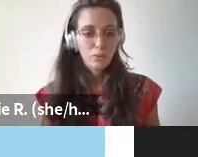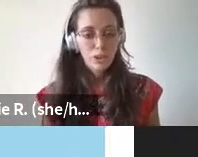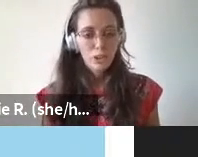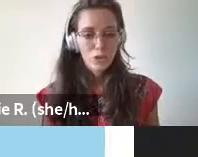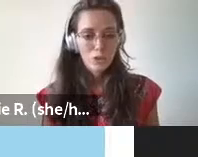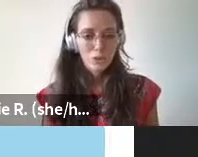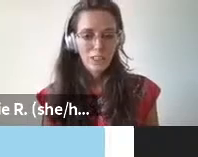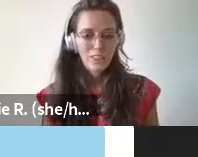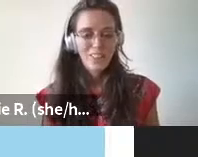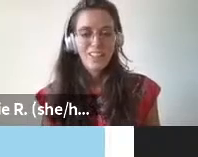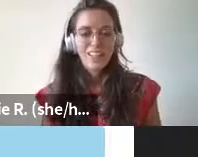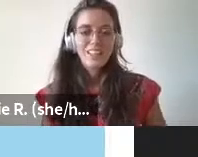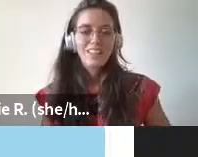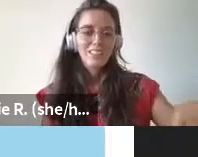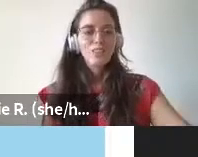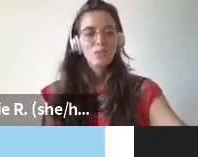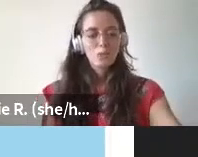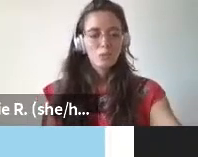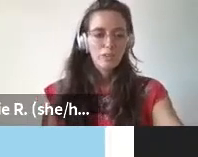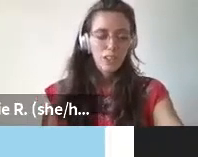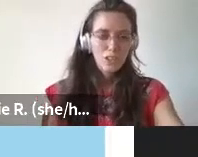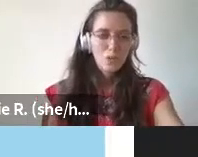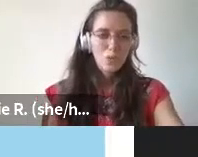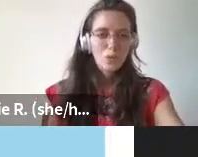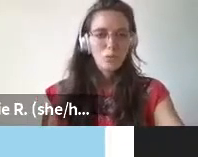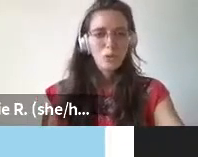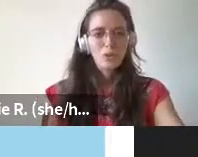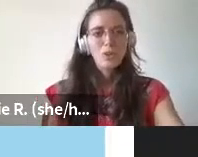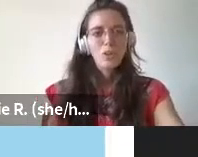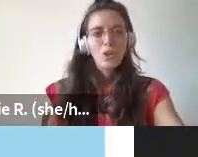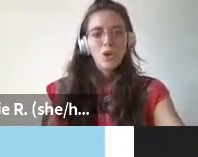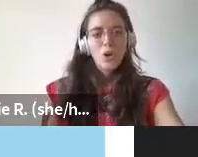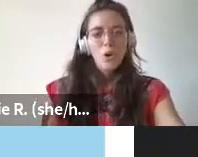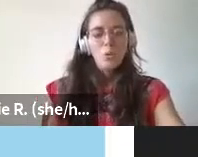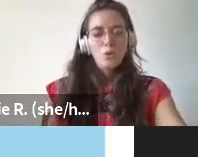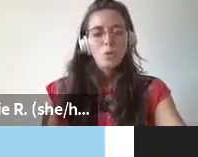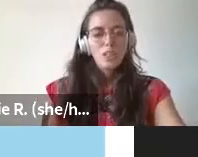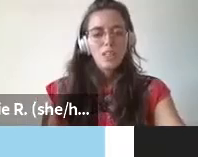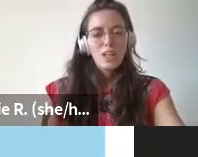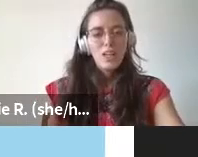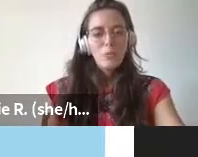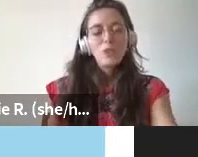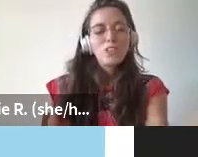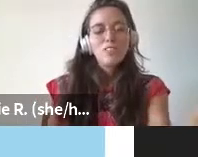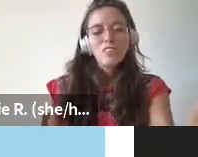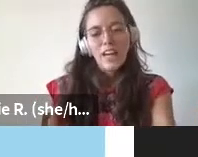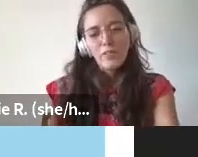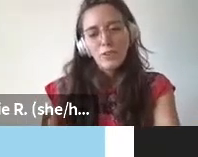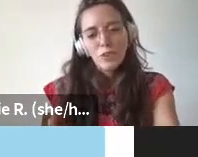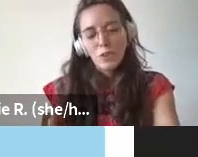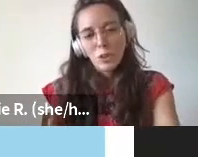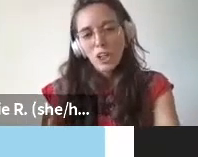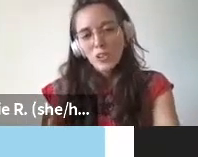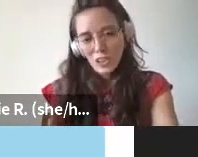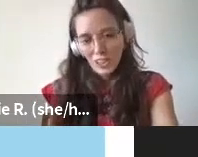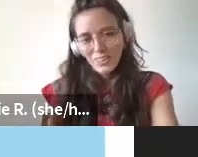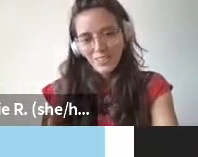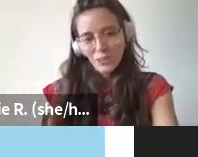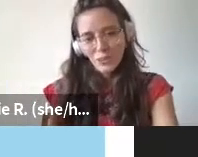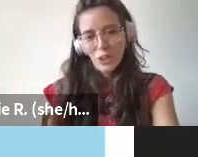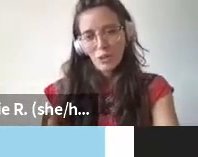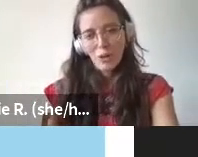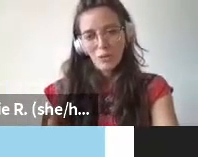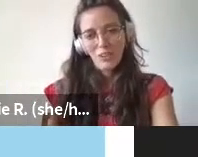that is not a very rich country right and this is also the provocation we want to put when we we don't even have the